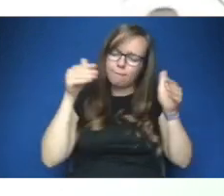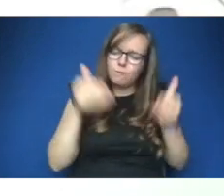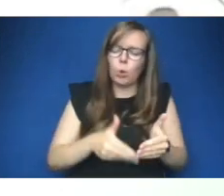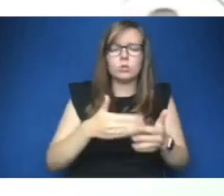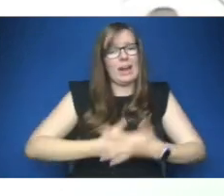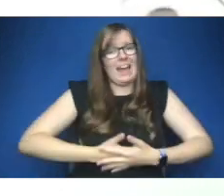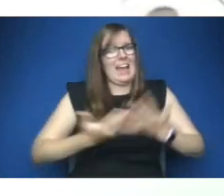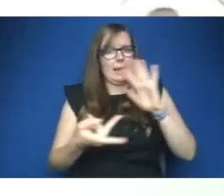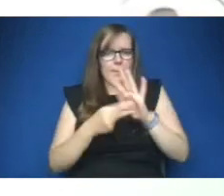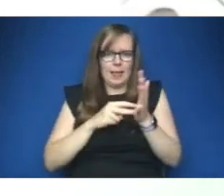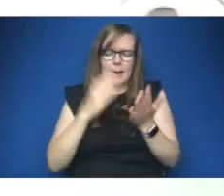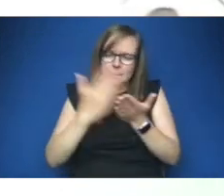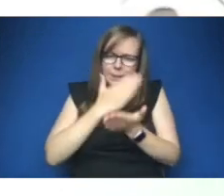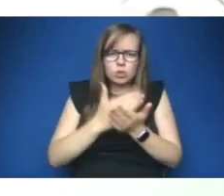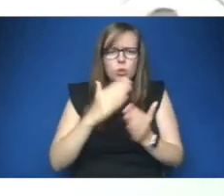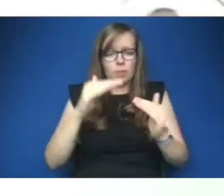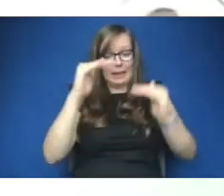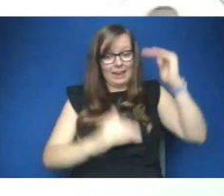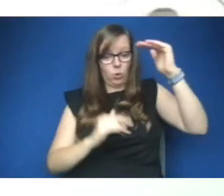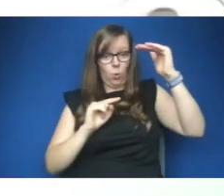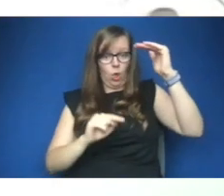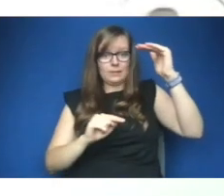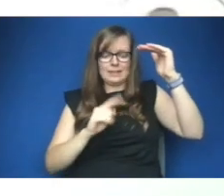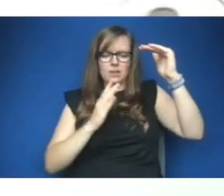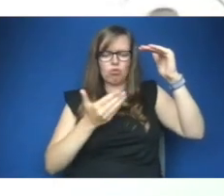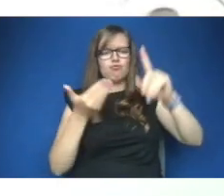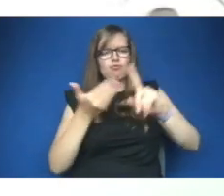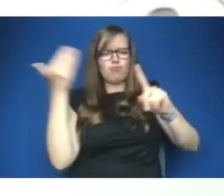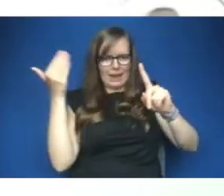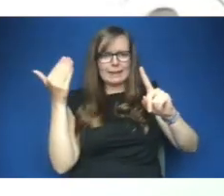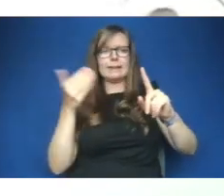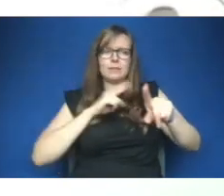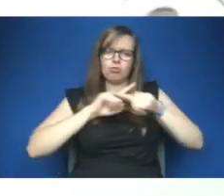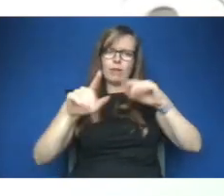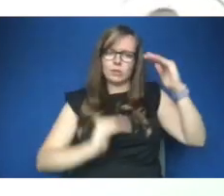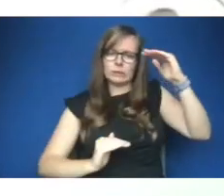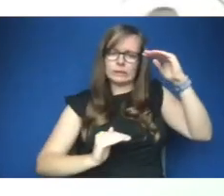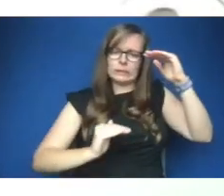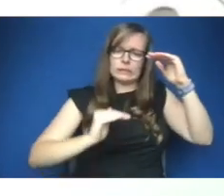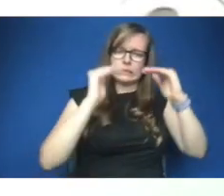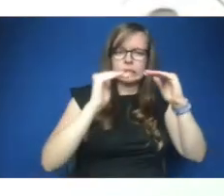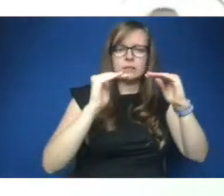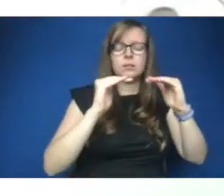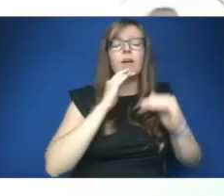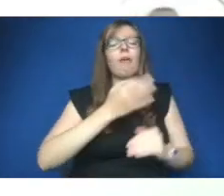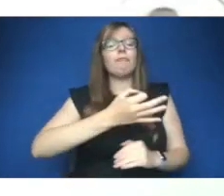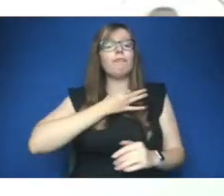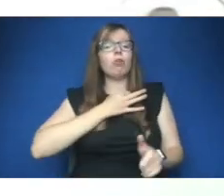existing inequalities inside in society are recognized addressed and tackled and vulnerable and marginal people in scotland are being